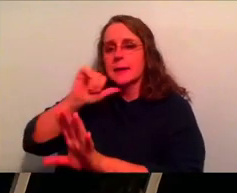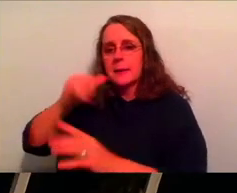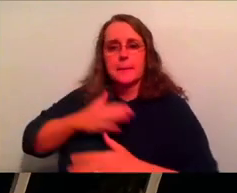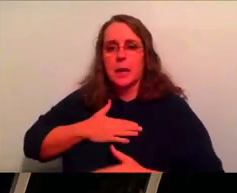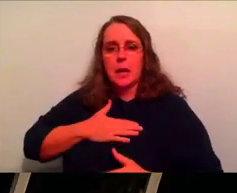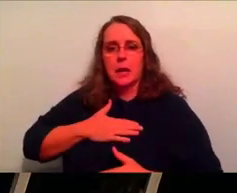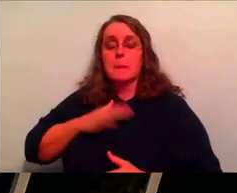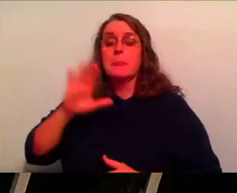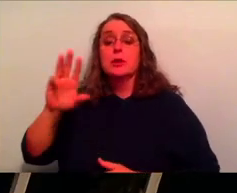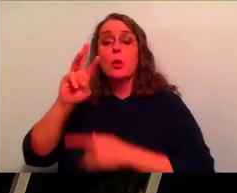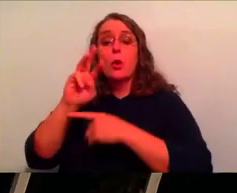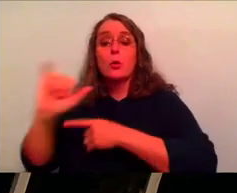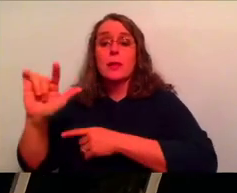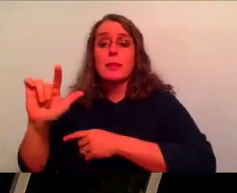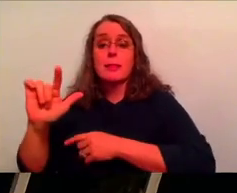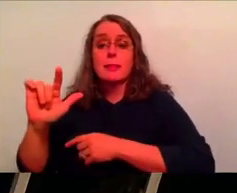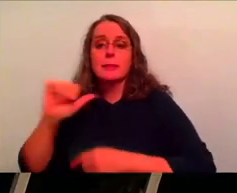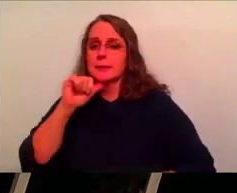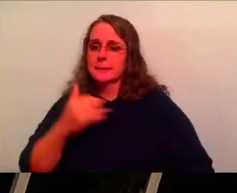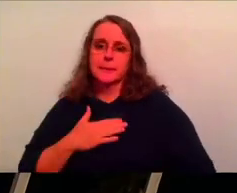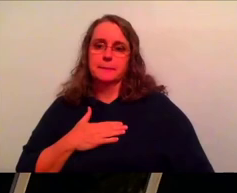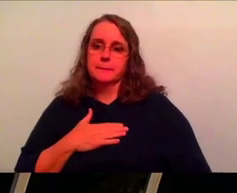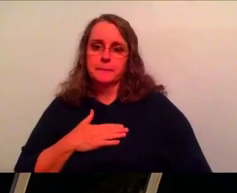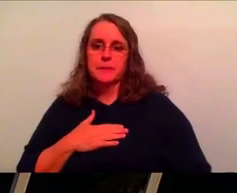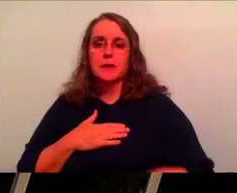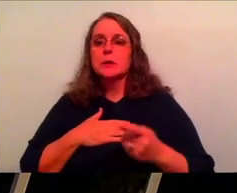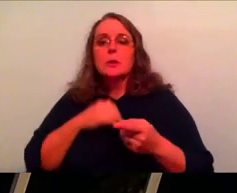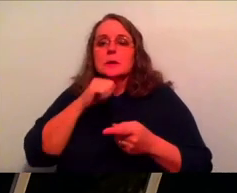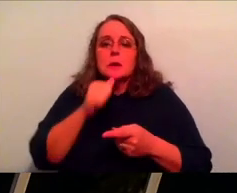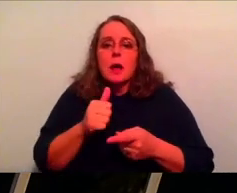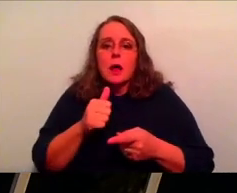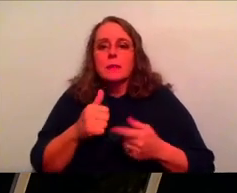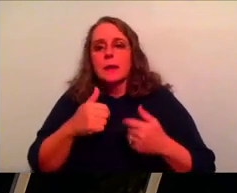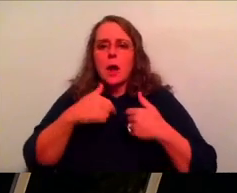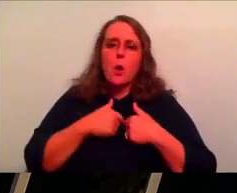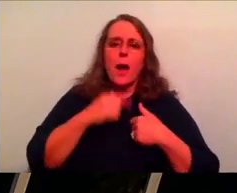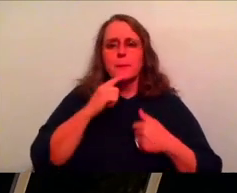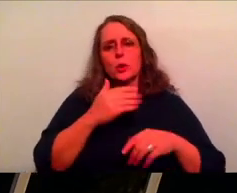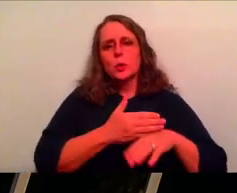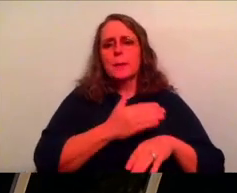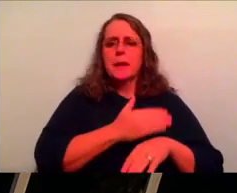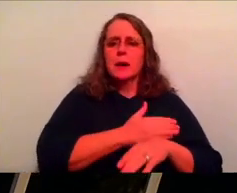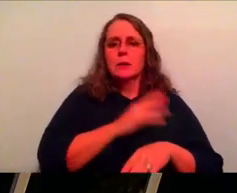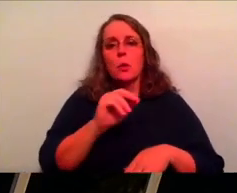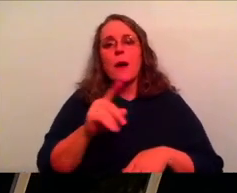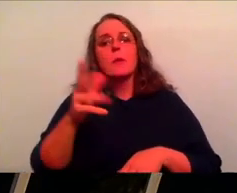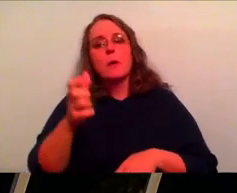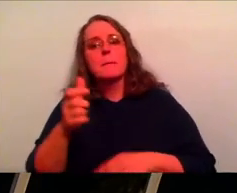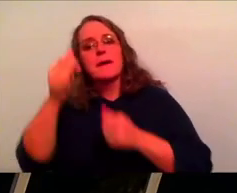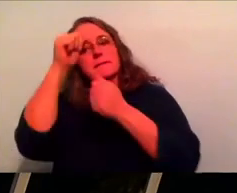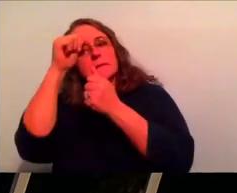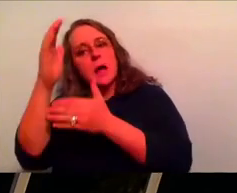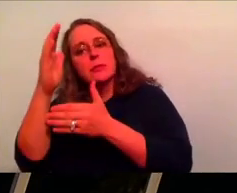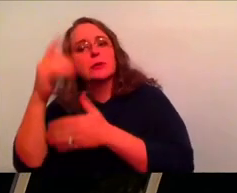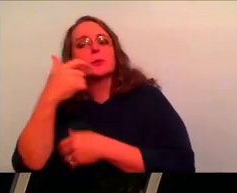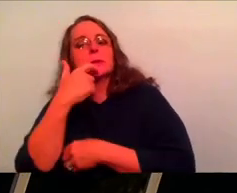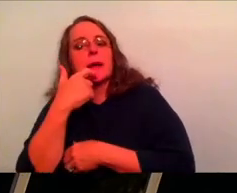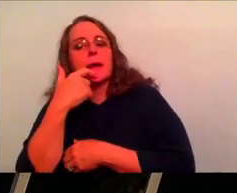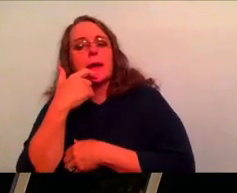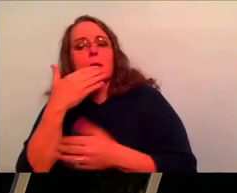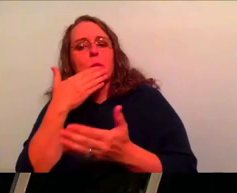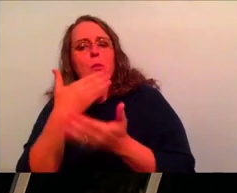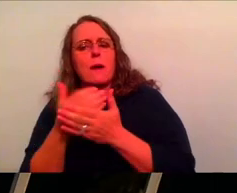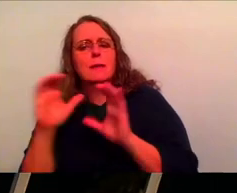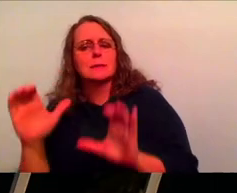because in the long run, the goal should not be I've become better. The goal should be I want to hear my Heavenly Father say, well done, well done. I am